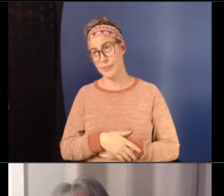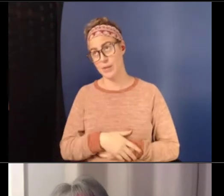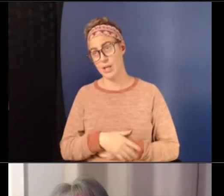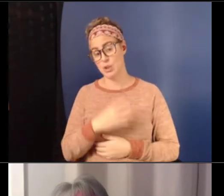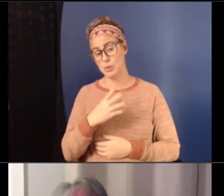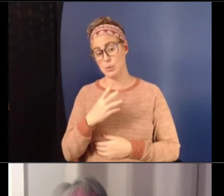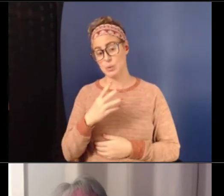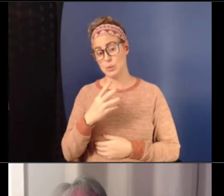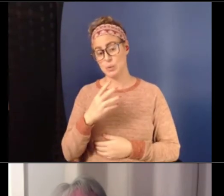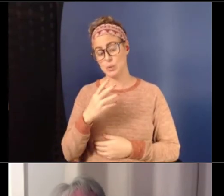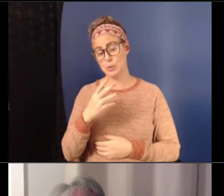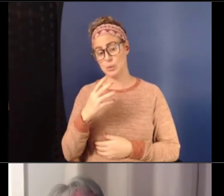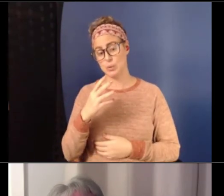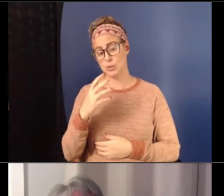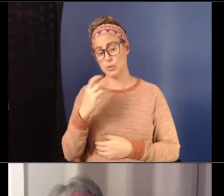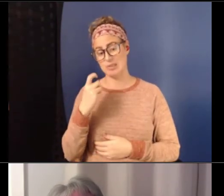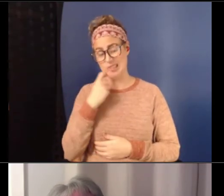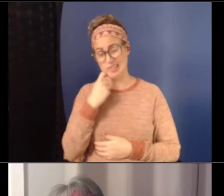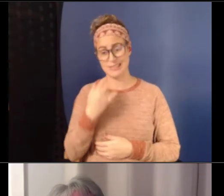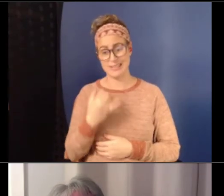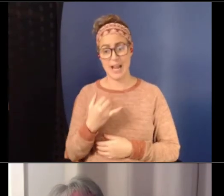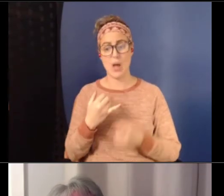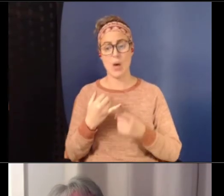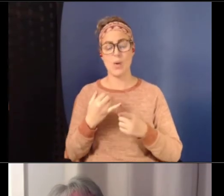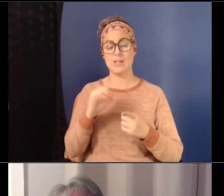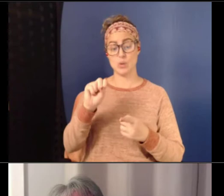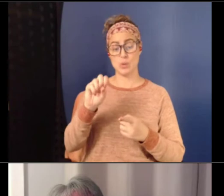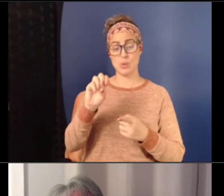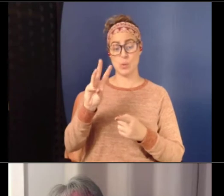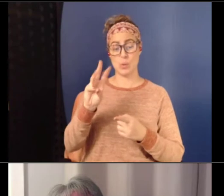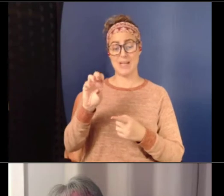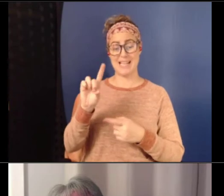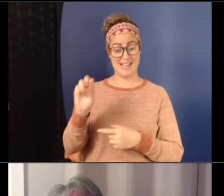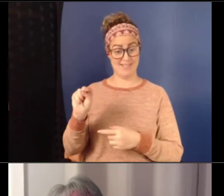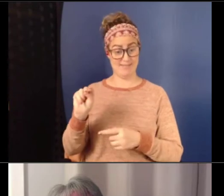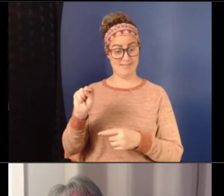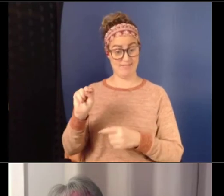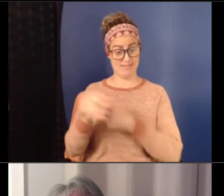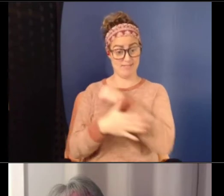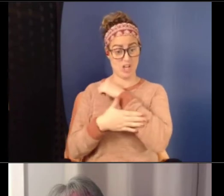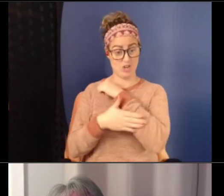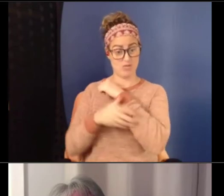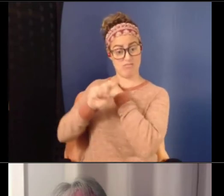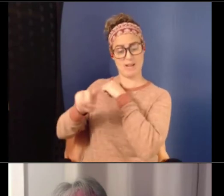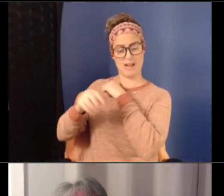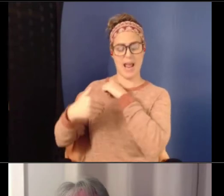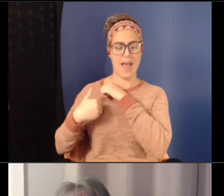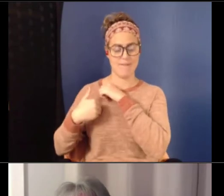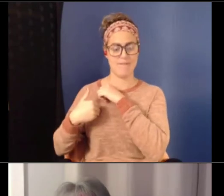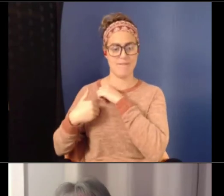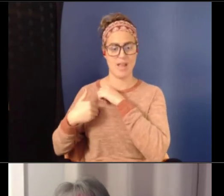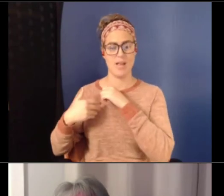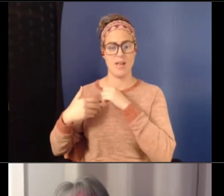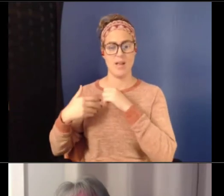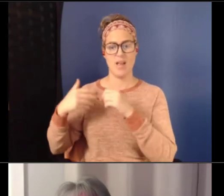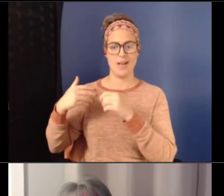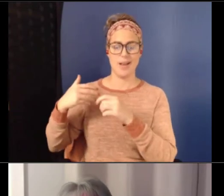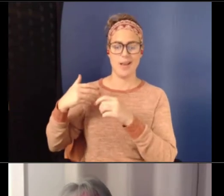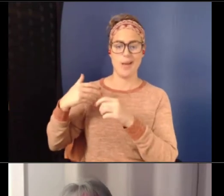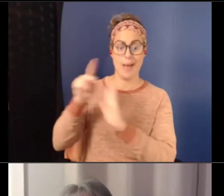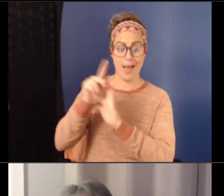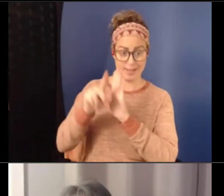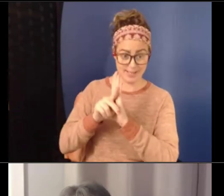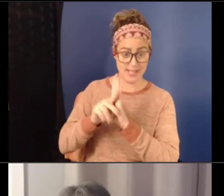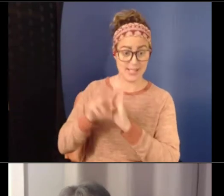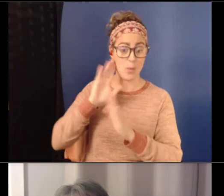of IPV and domestic violence. Um, but they also have policies that protect victims more so than